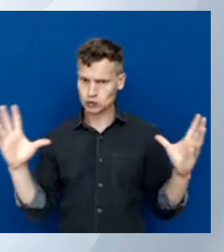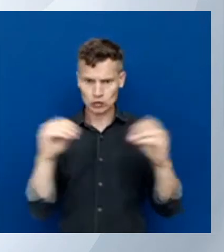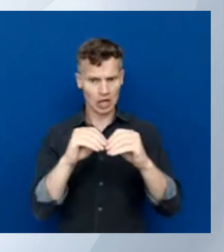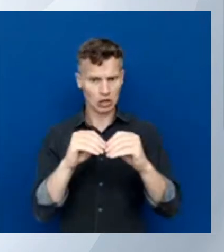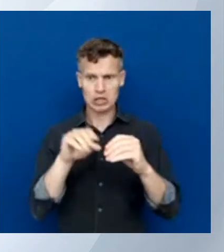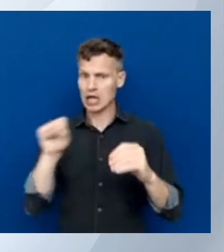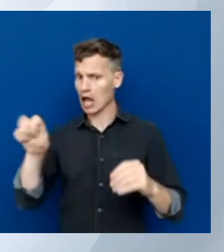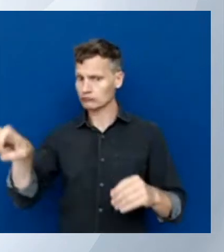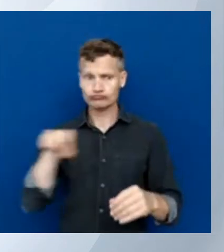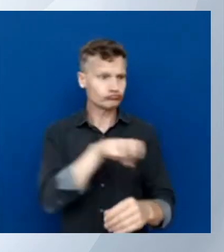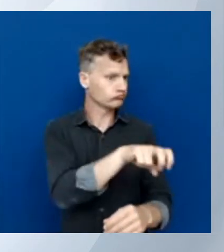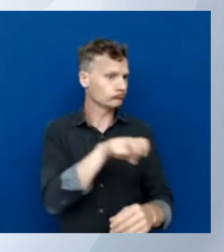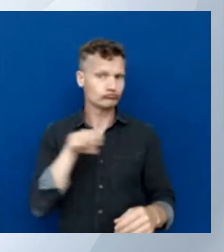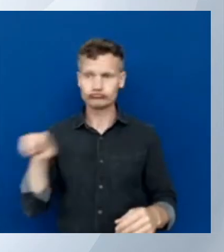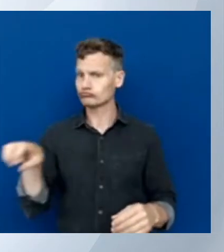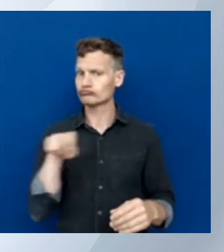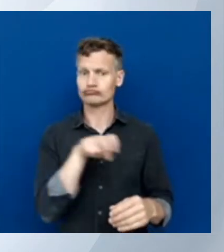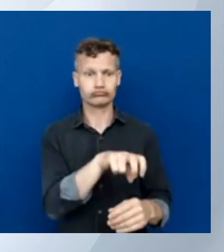is an option.